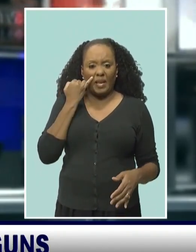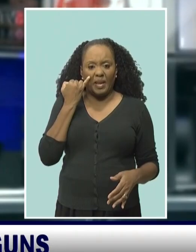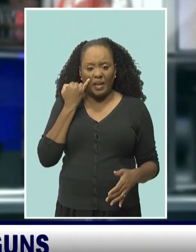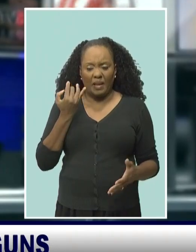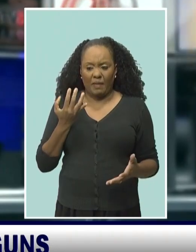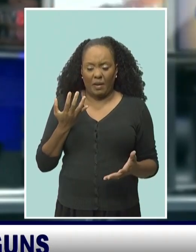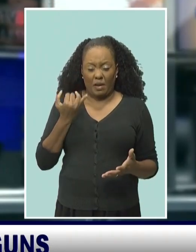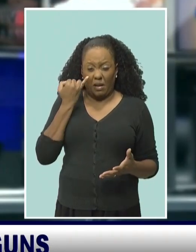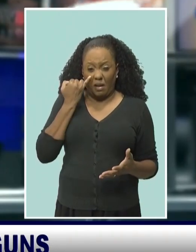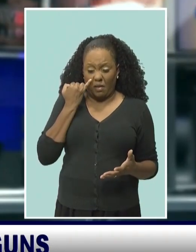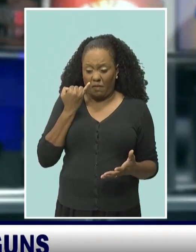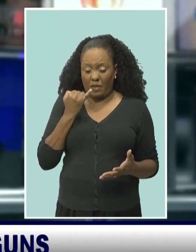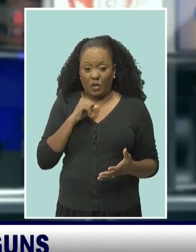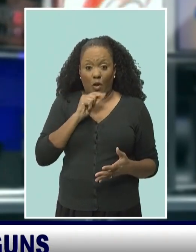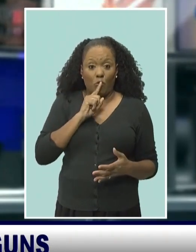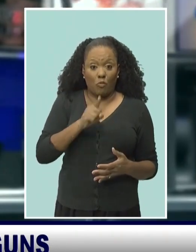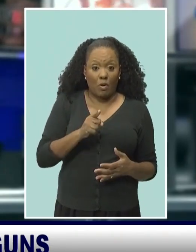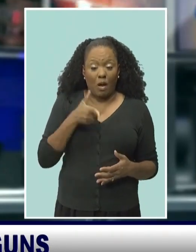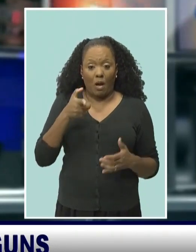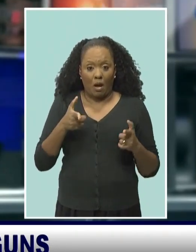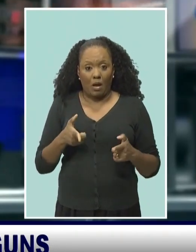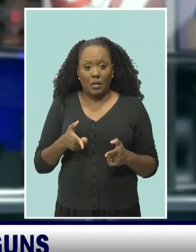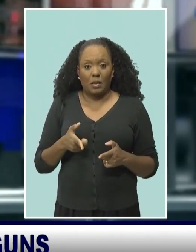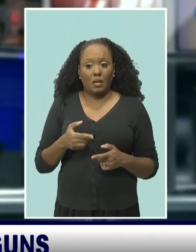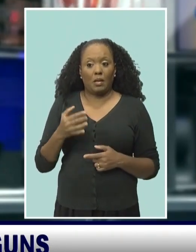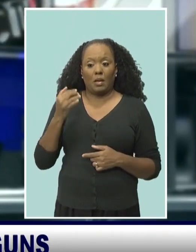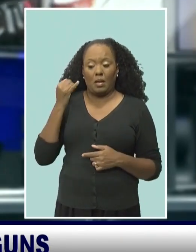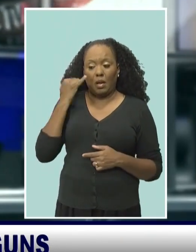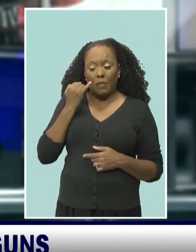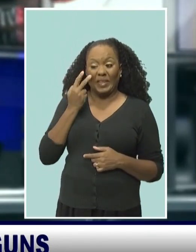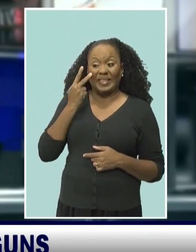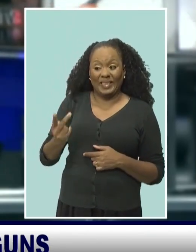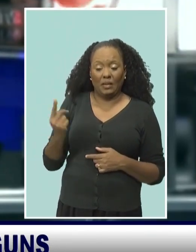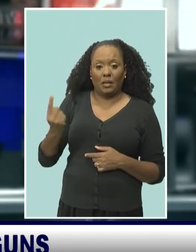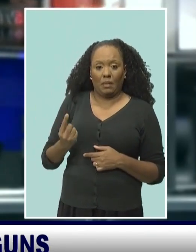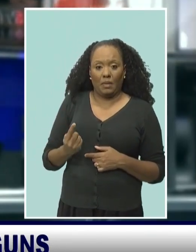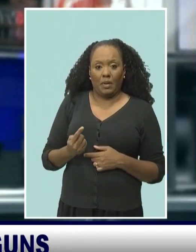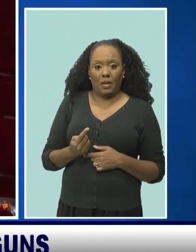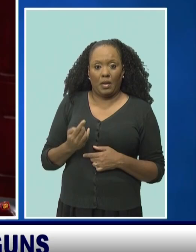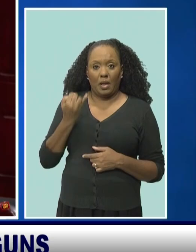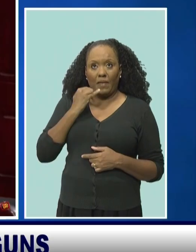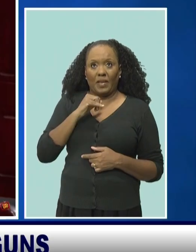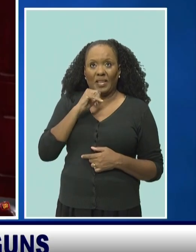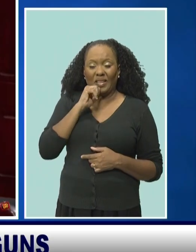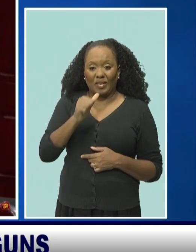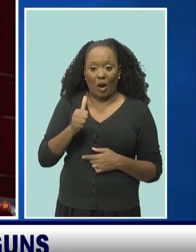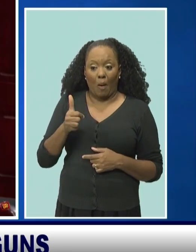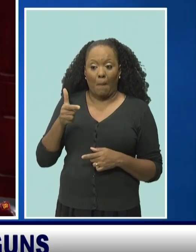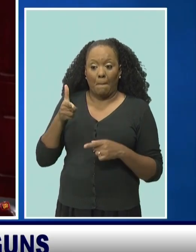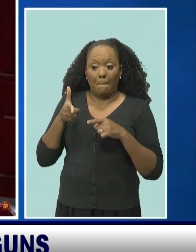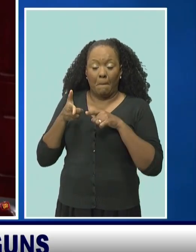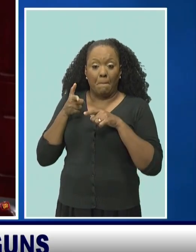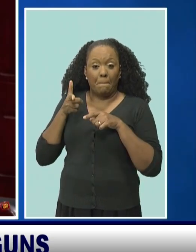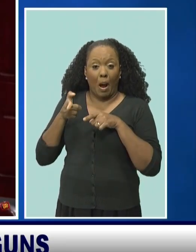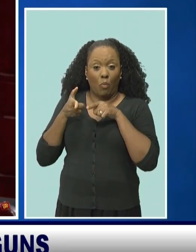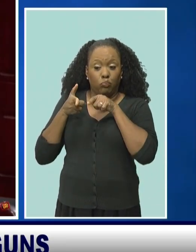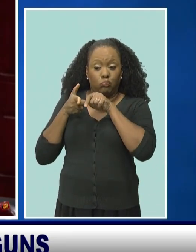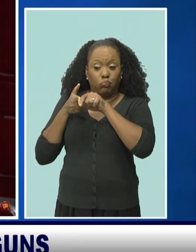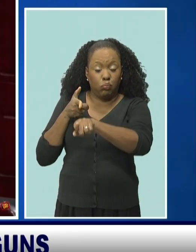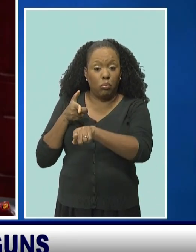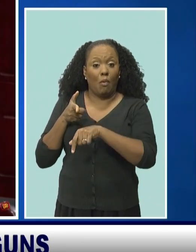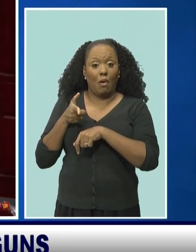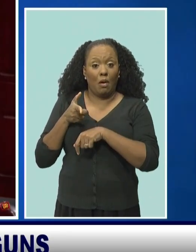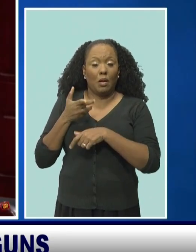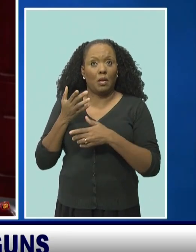be a firearm, whether or not it's capable of discharging shots. So you use it in the commission of an offense,